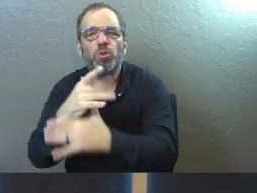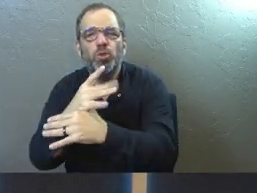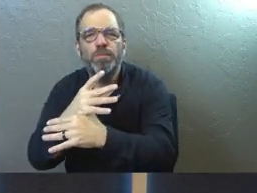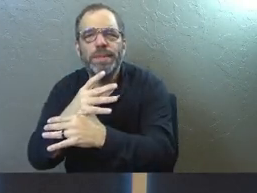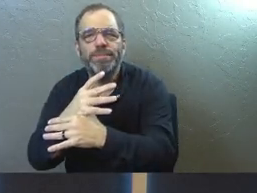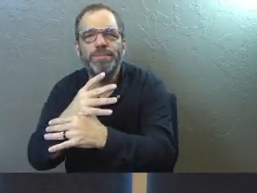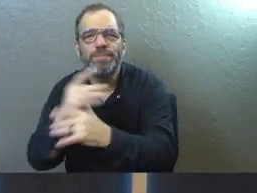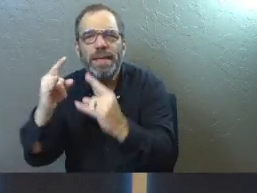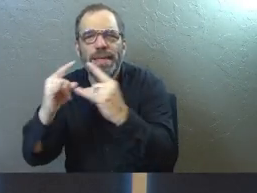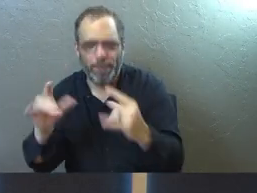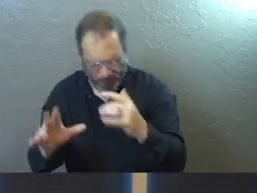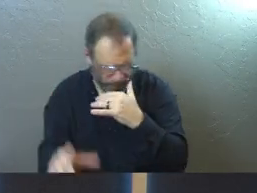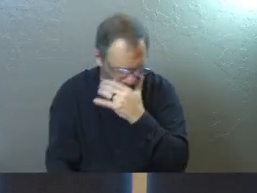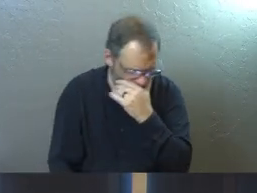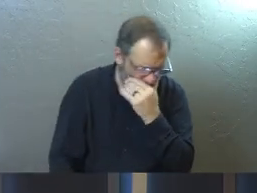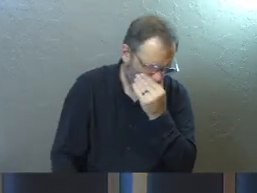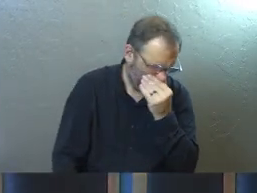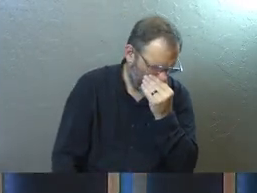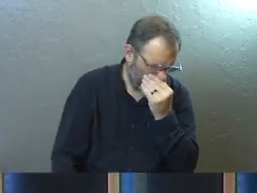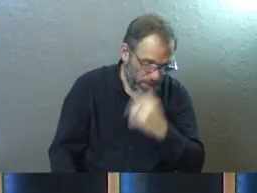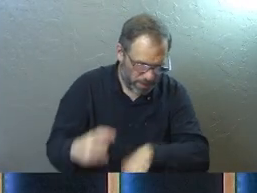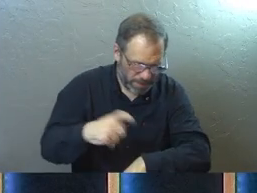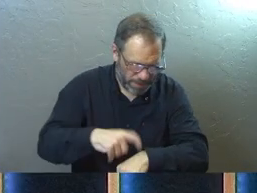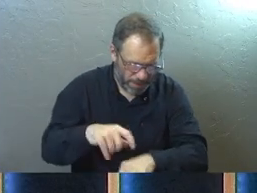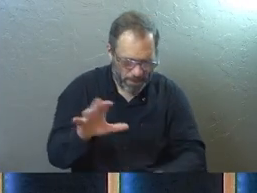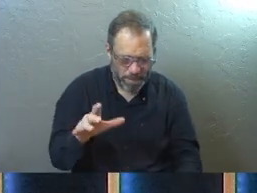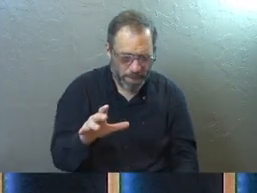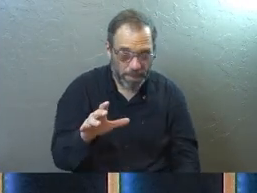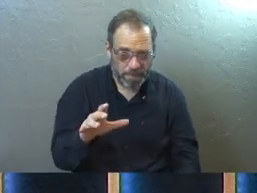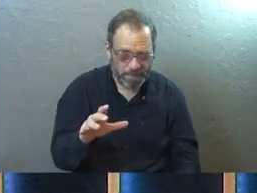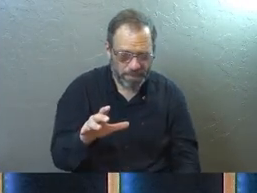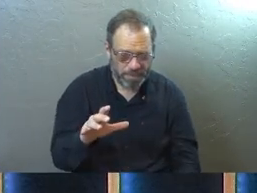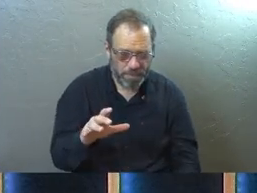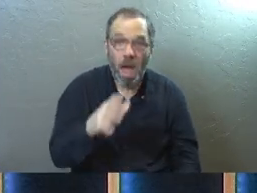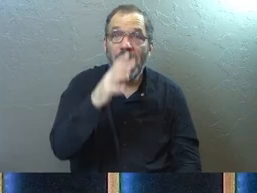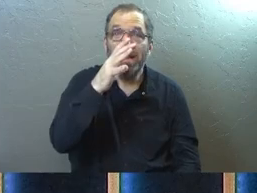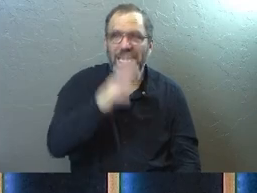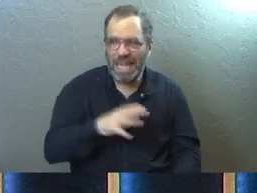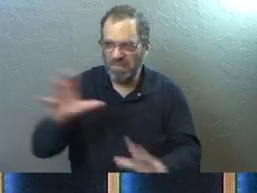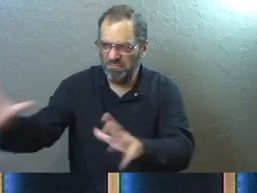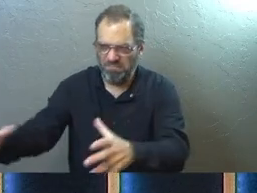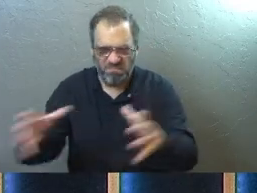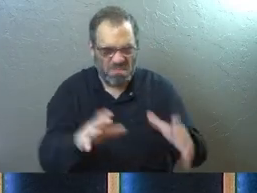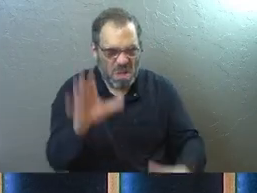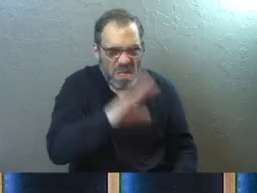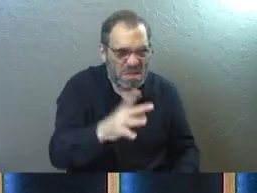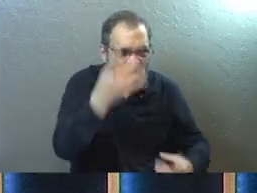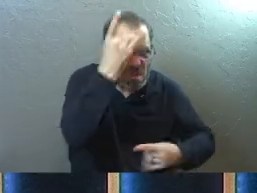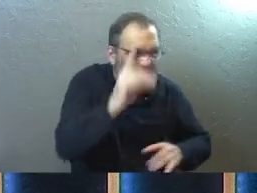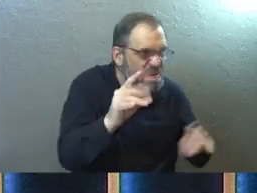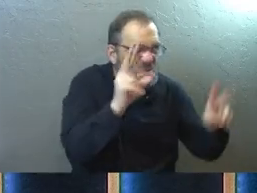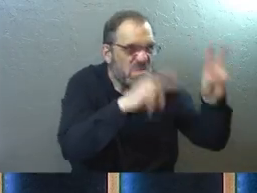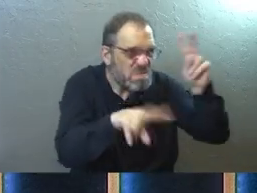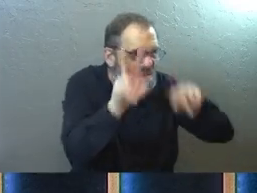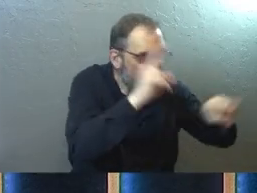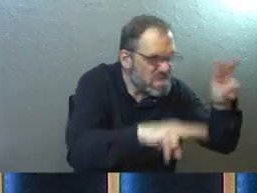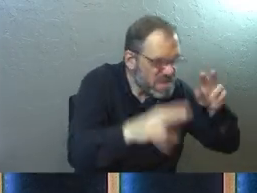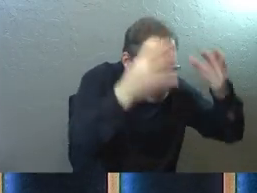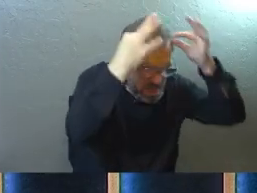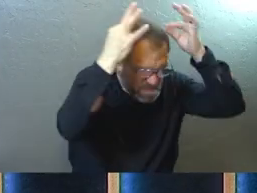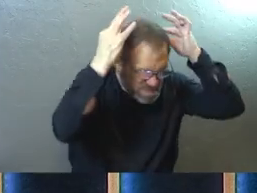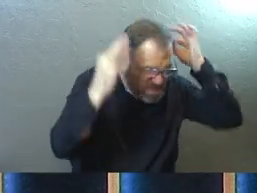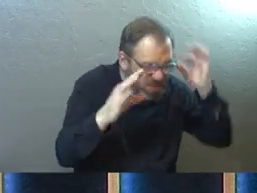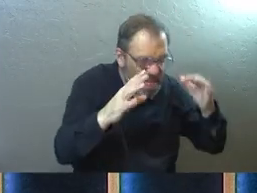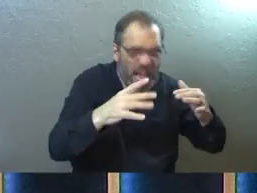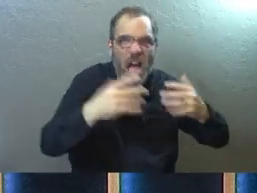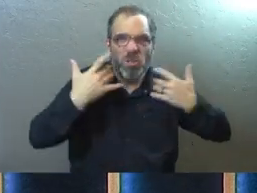And there's this one moment where they bring the ladies out and they're looking for disease and different things like that. And they